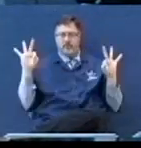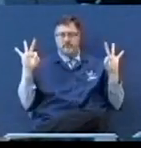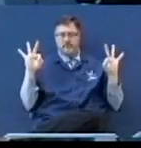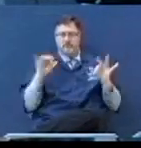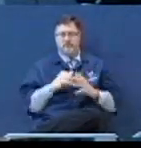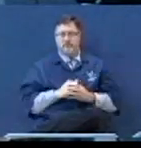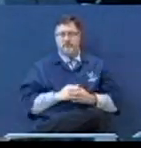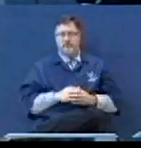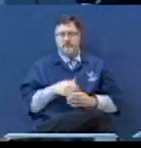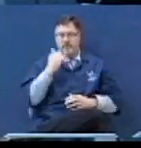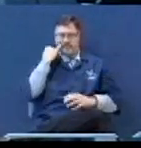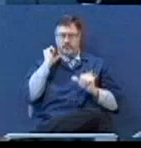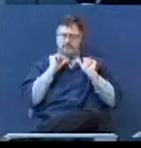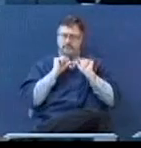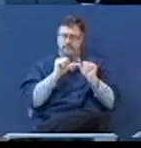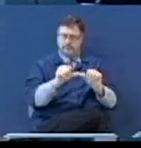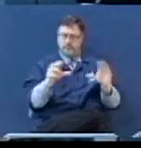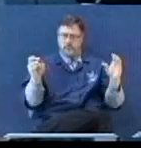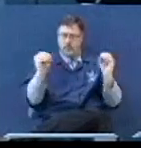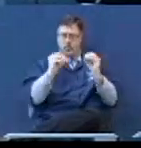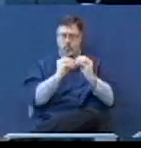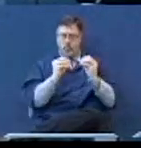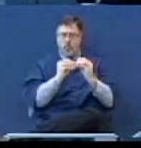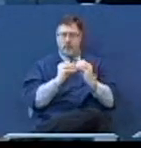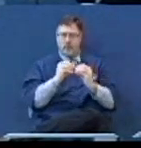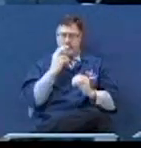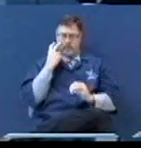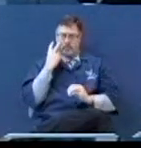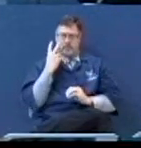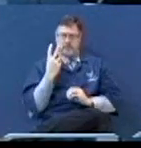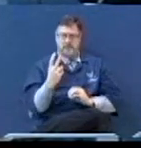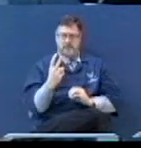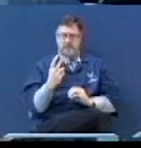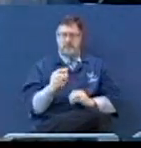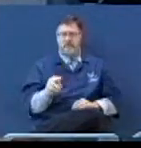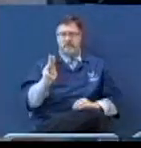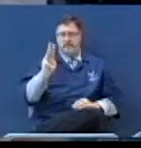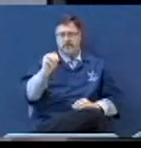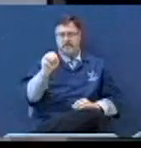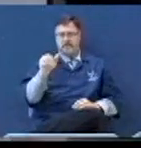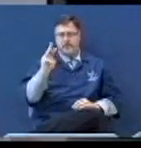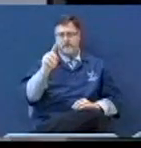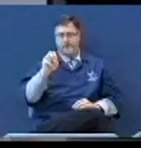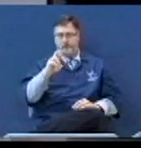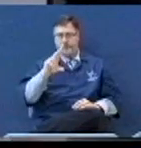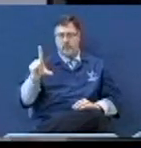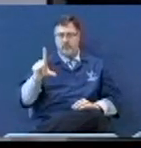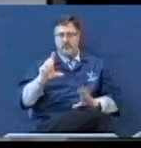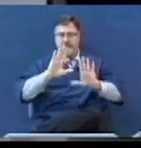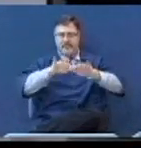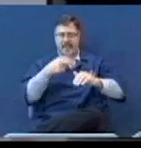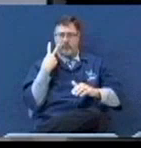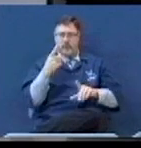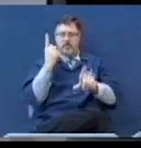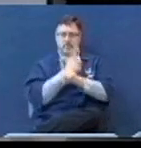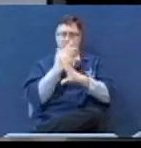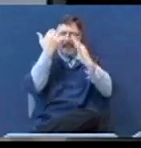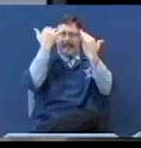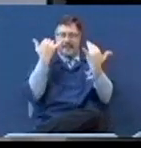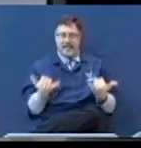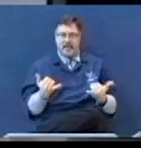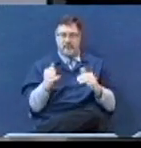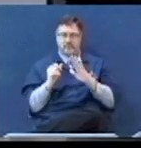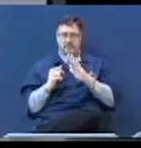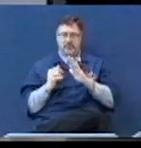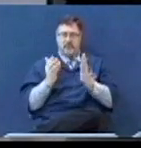And if you go on, you'll see the memorial. That's the way it looks now. That